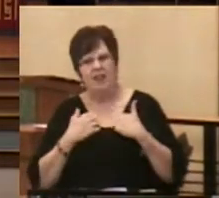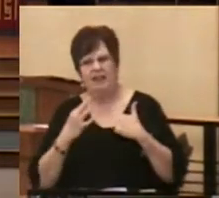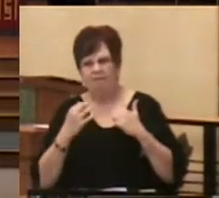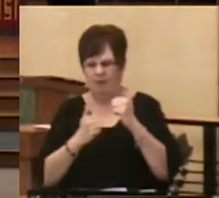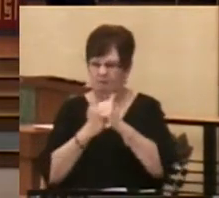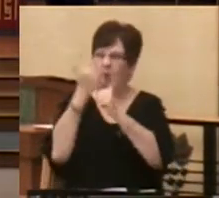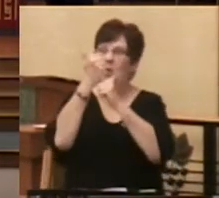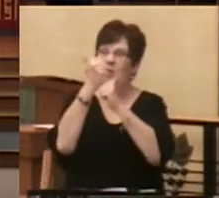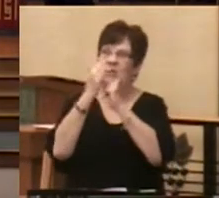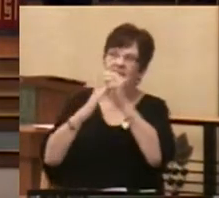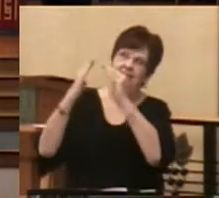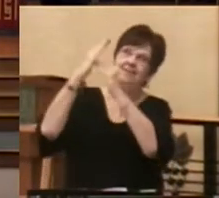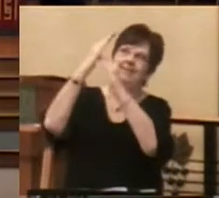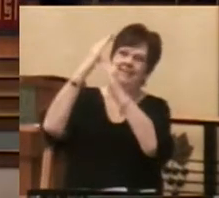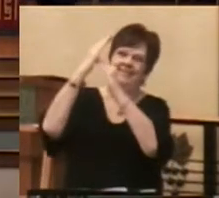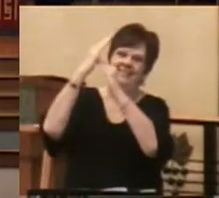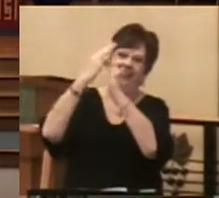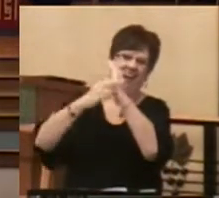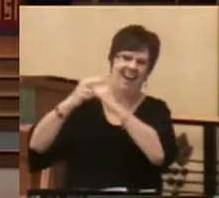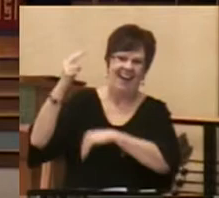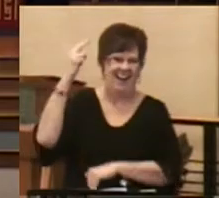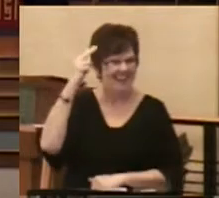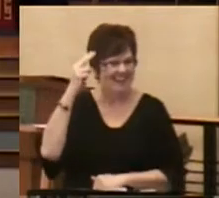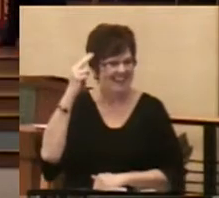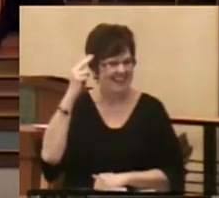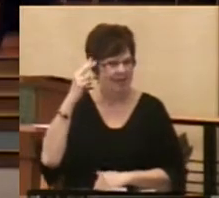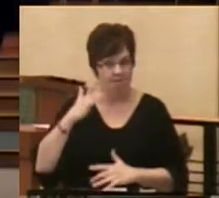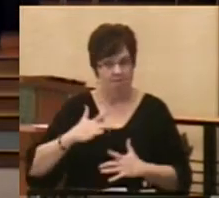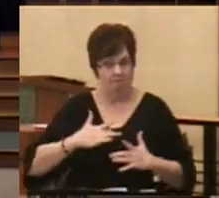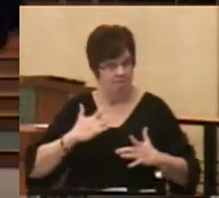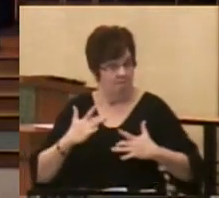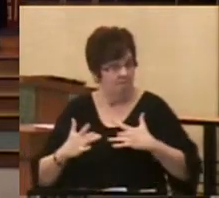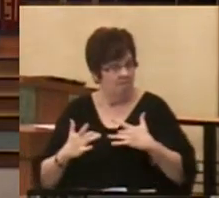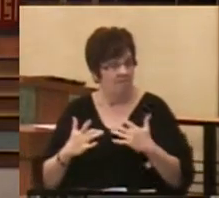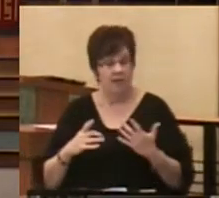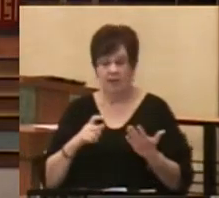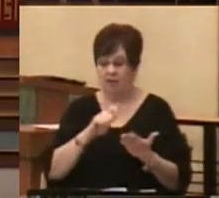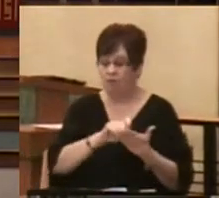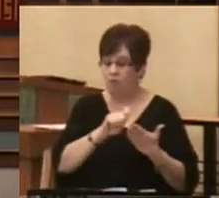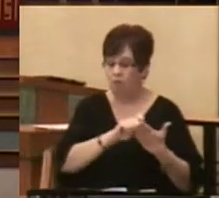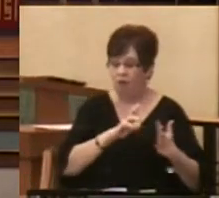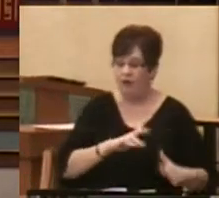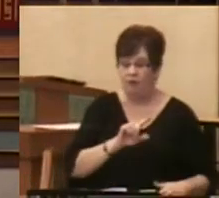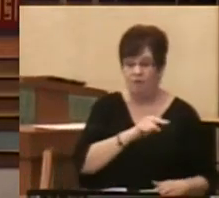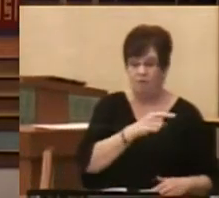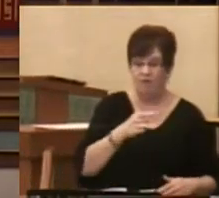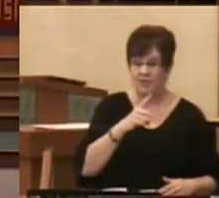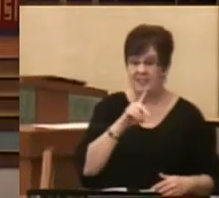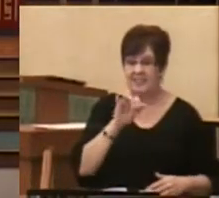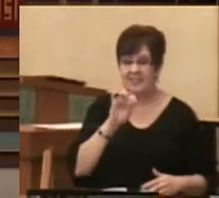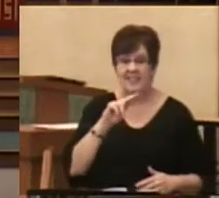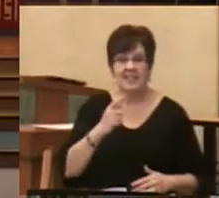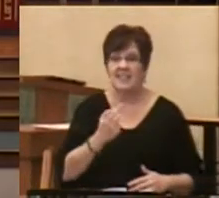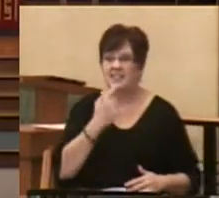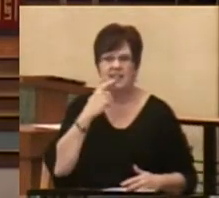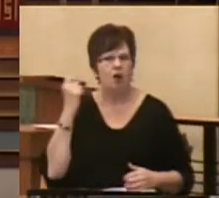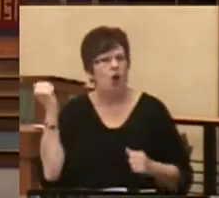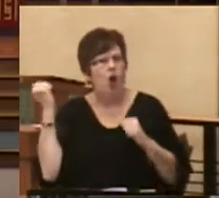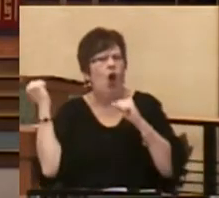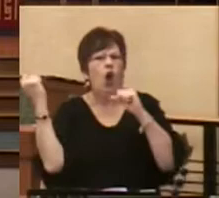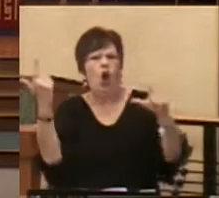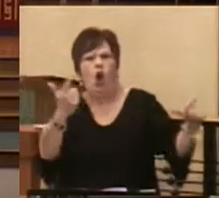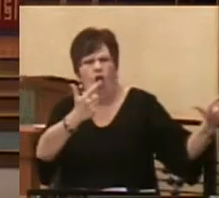Most High. Do you get the sense of the excitement of the writer in 1 Kings? He says, All the people of